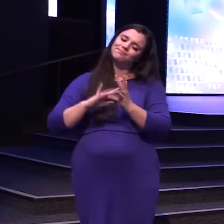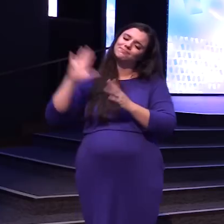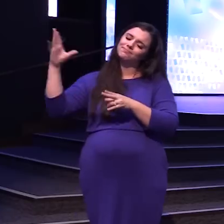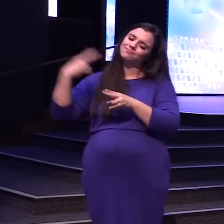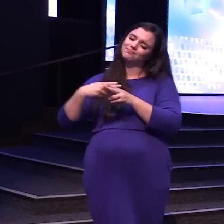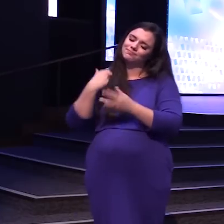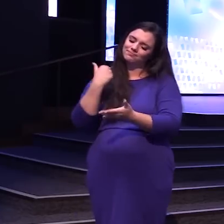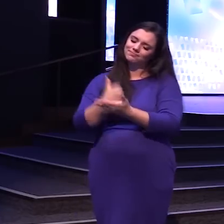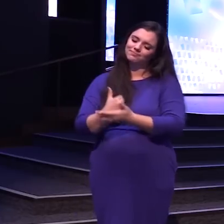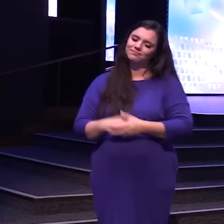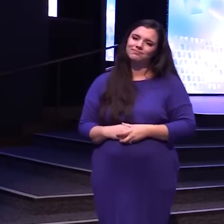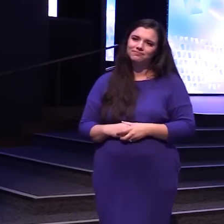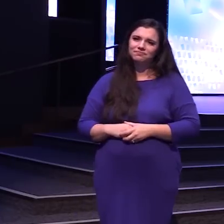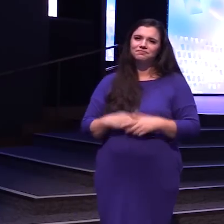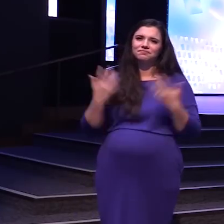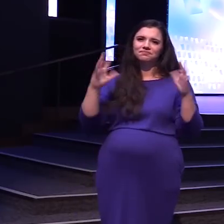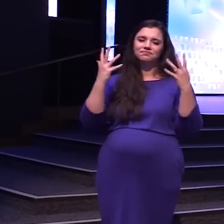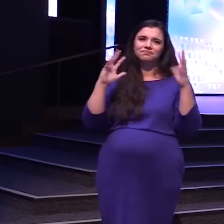Amen